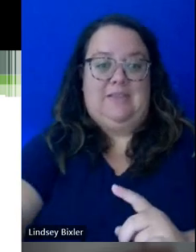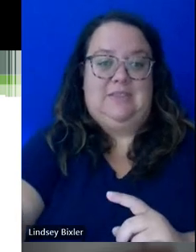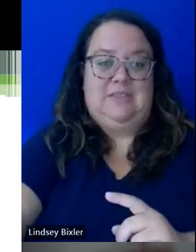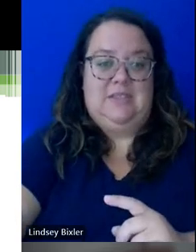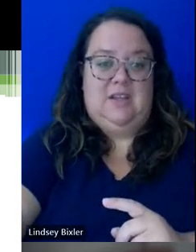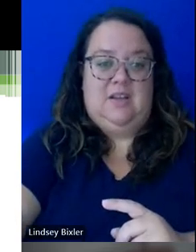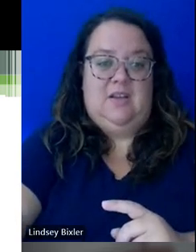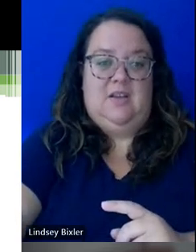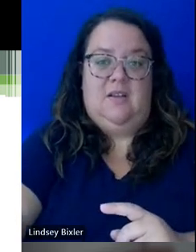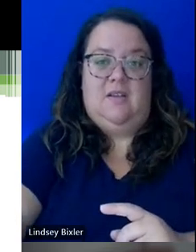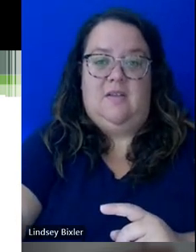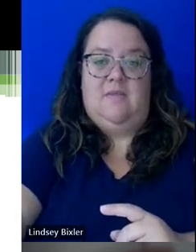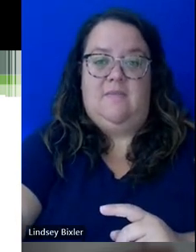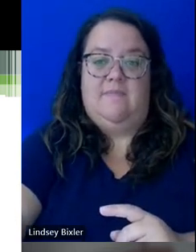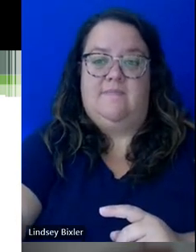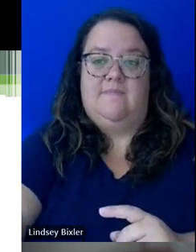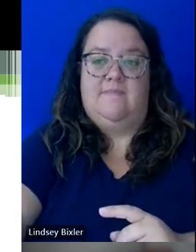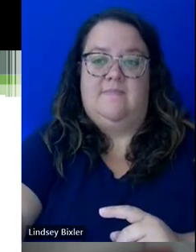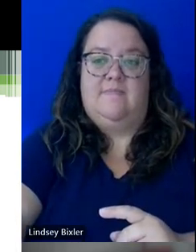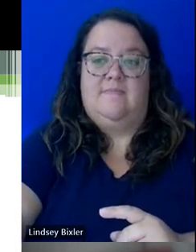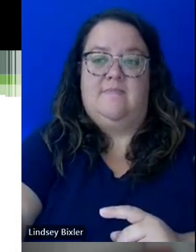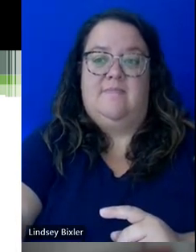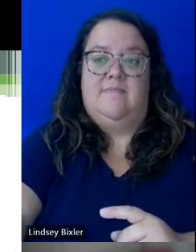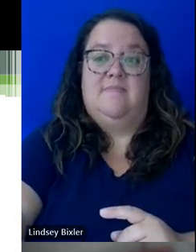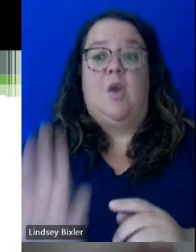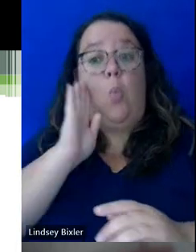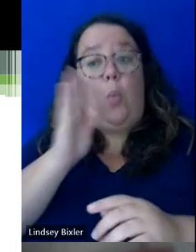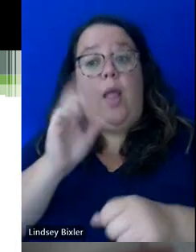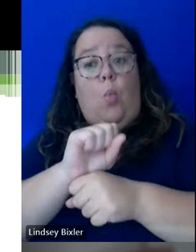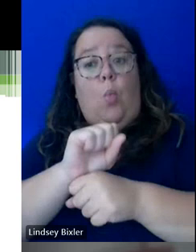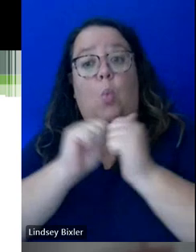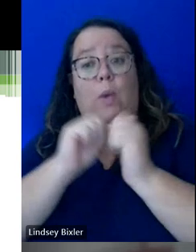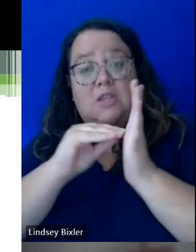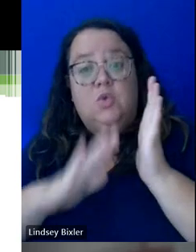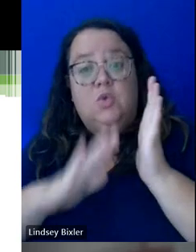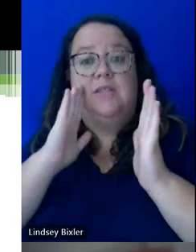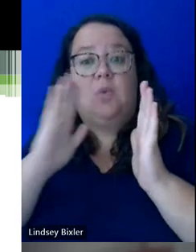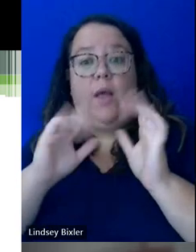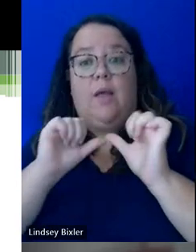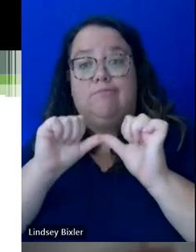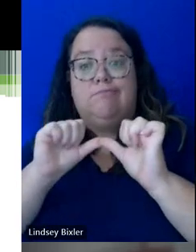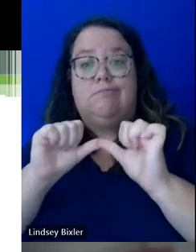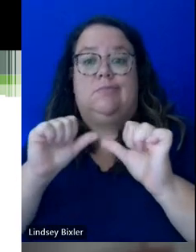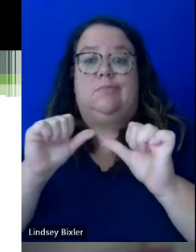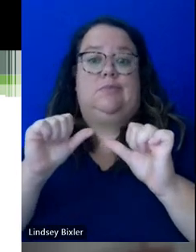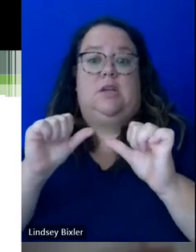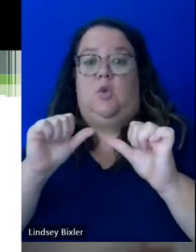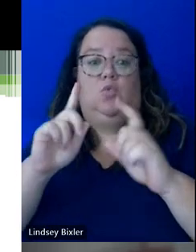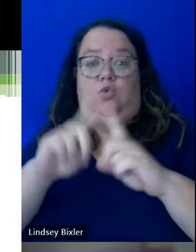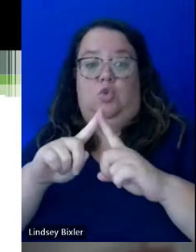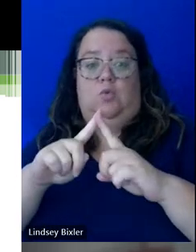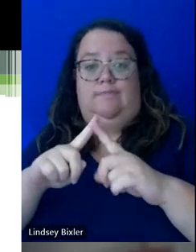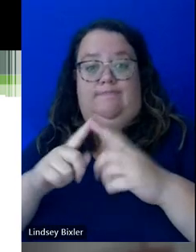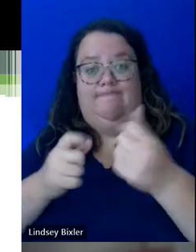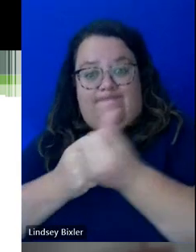students, and we will work with them the whole time they're at UVM to put in their accommodations as quickly as possible in a semester,